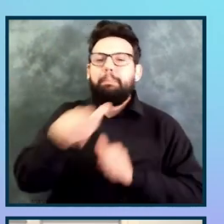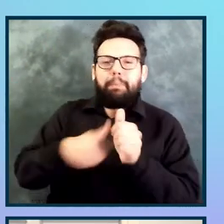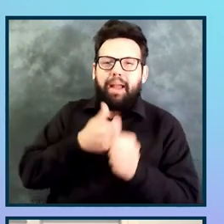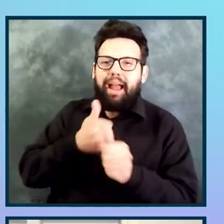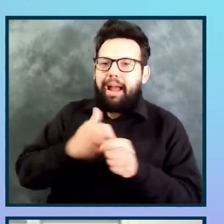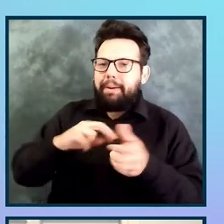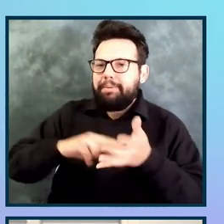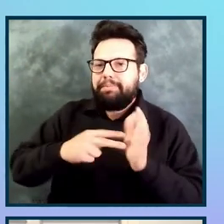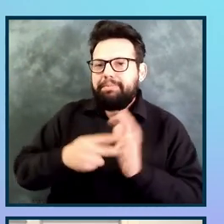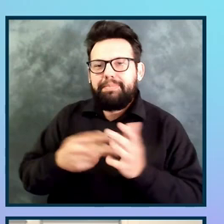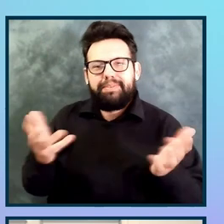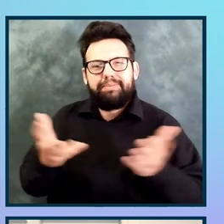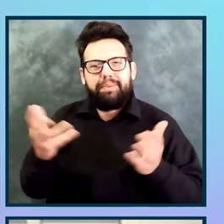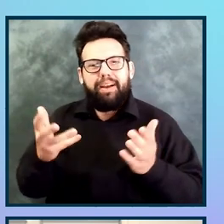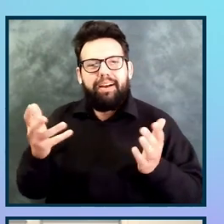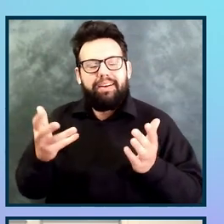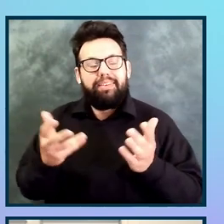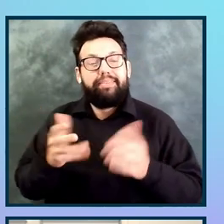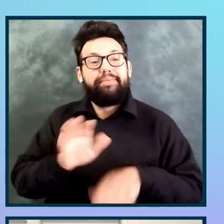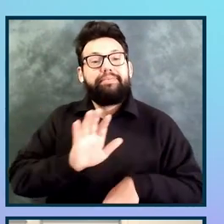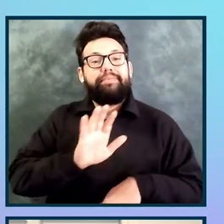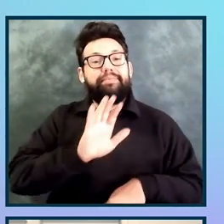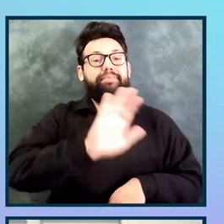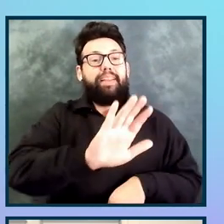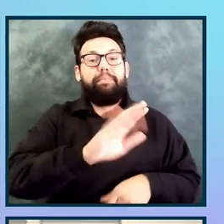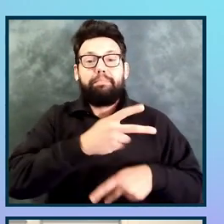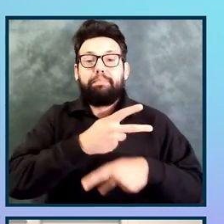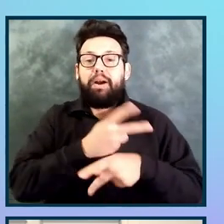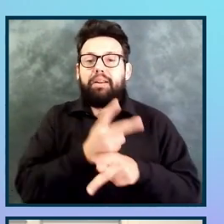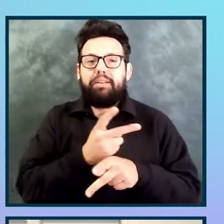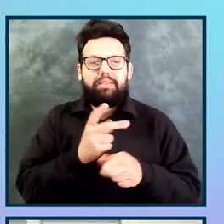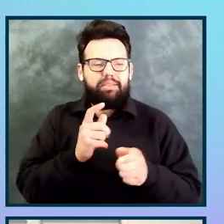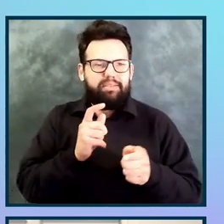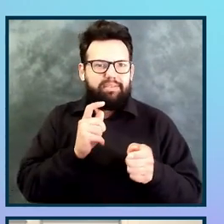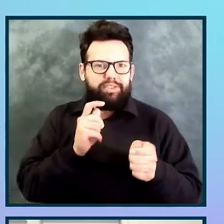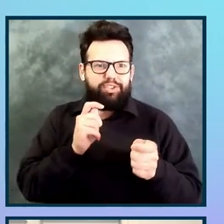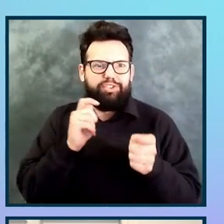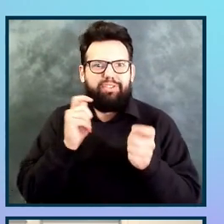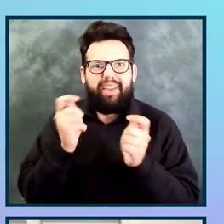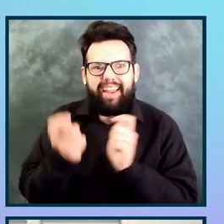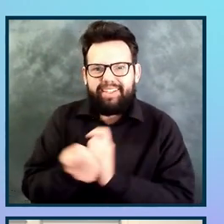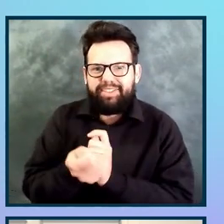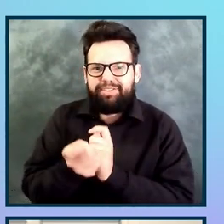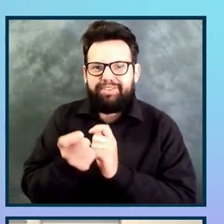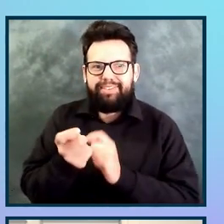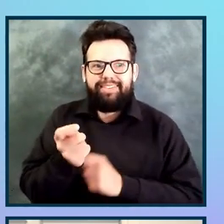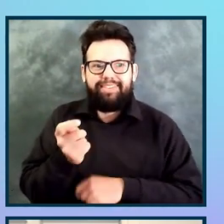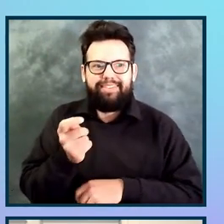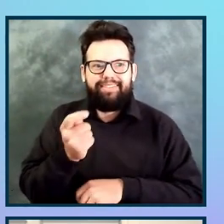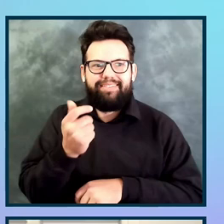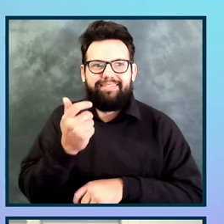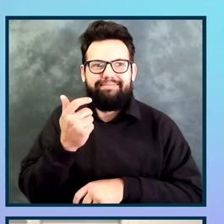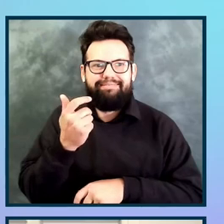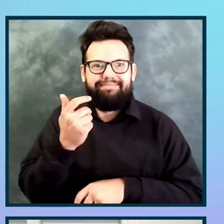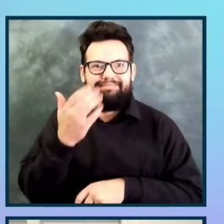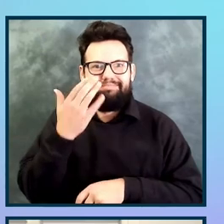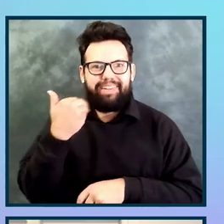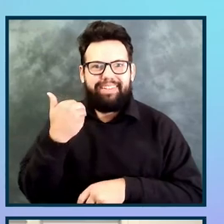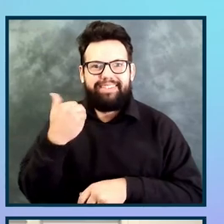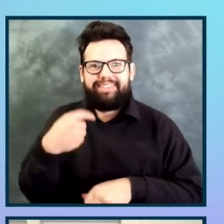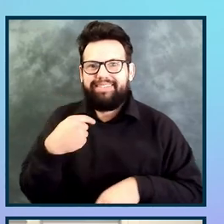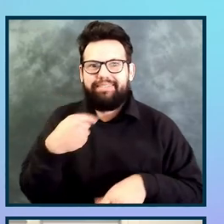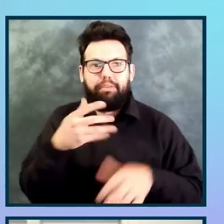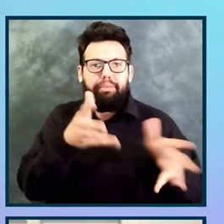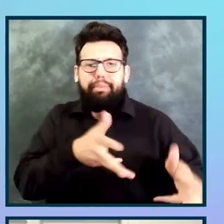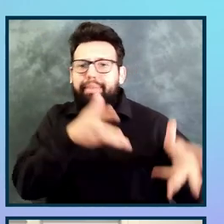that product had morphed and changed underneath us because of how long it took to be able to get all